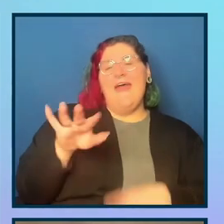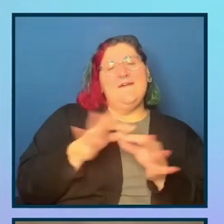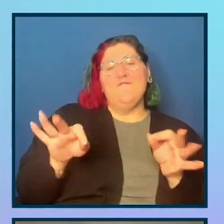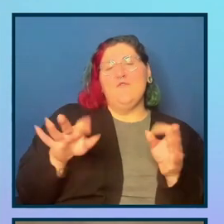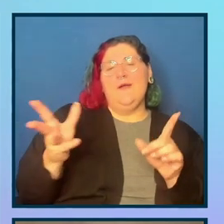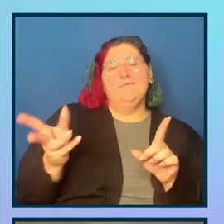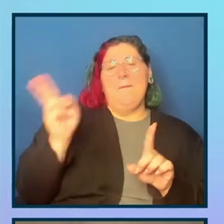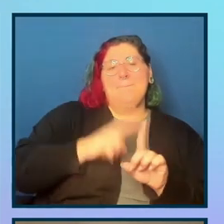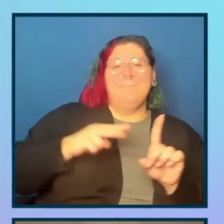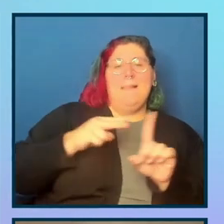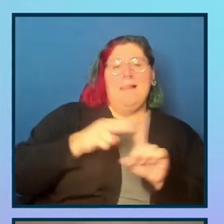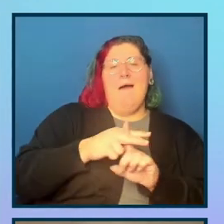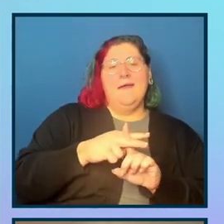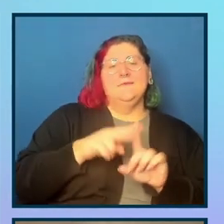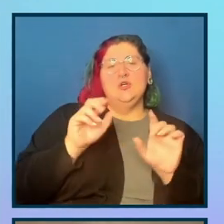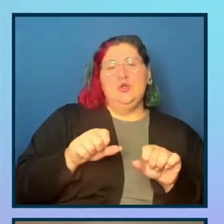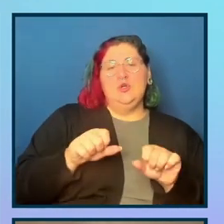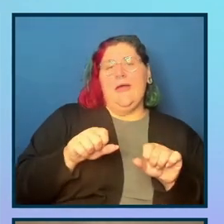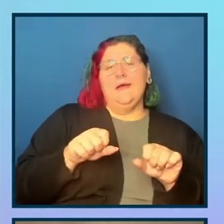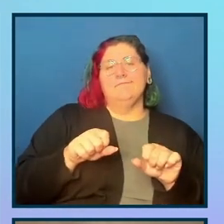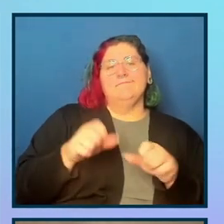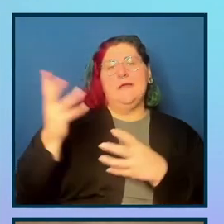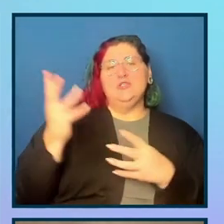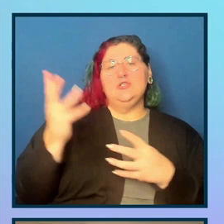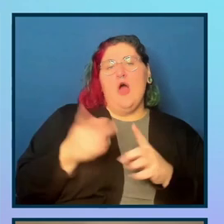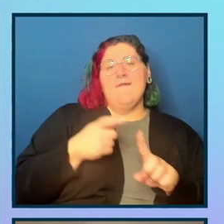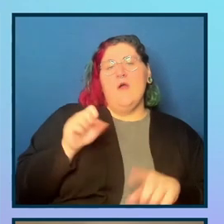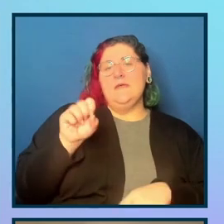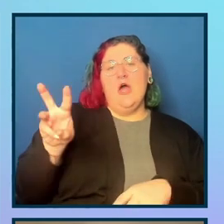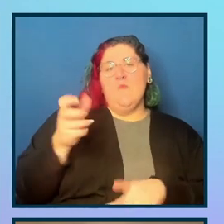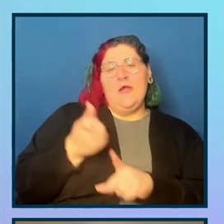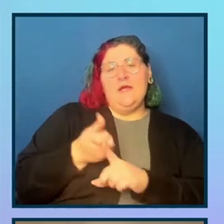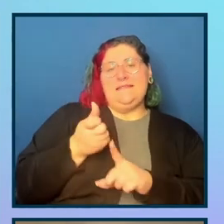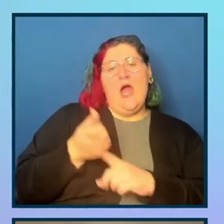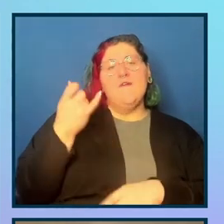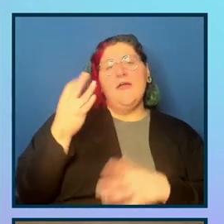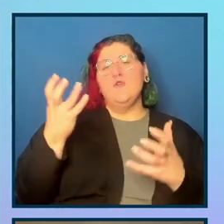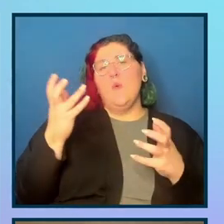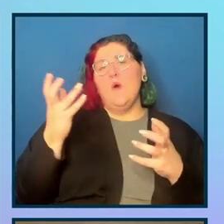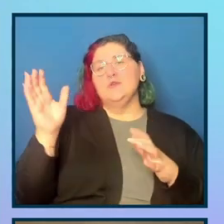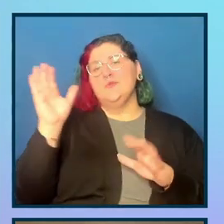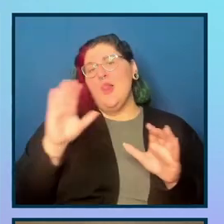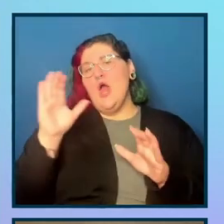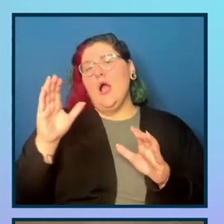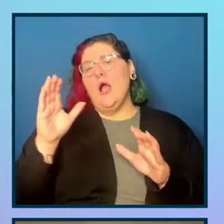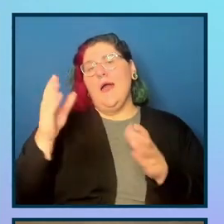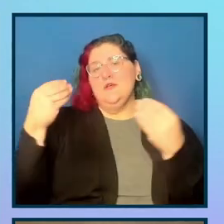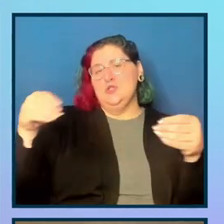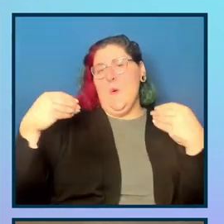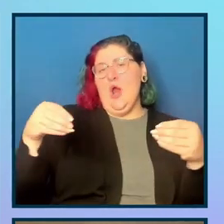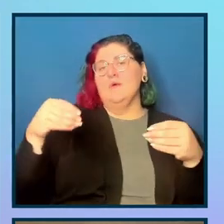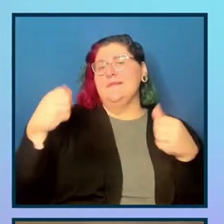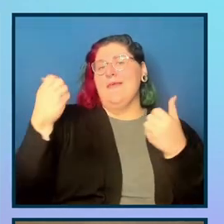install it if you use VS Code right from the software itself. If you want to look on the marketplace, it's there. It's called Ax Accessibility